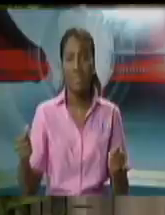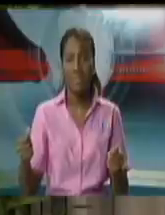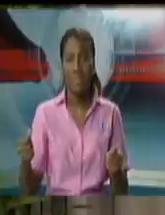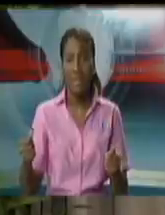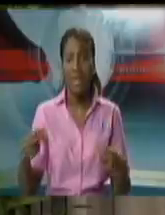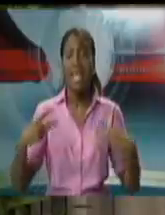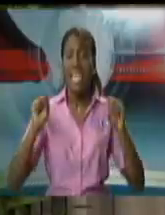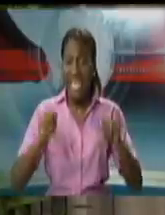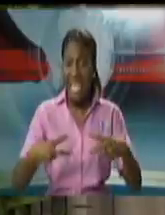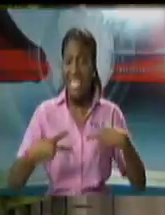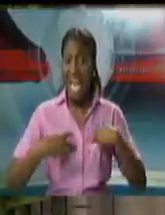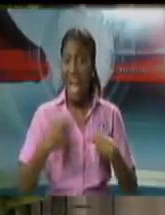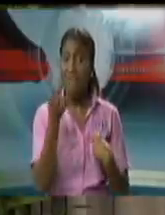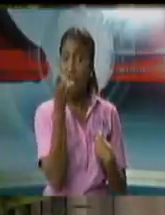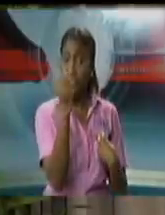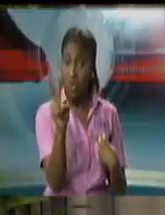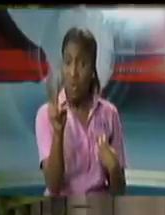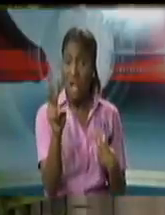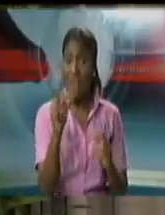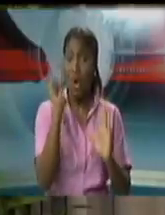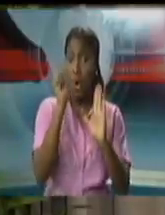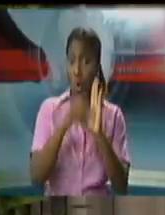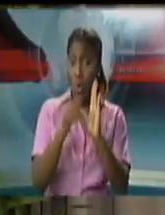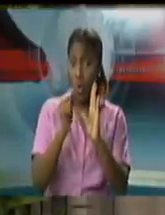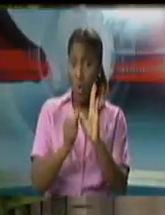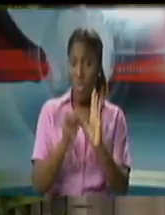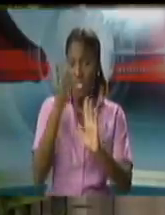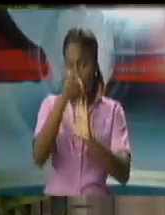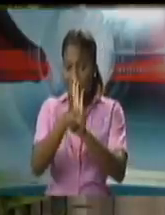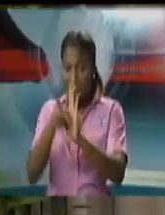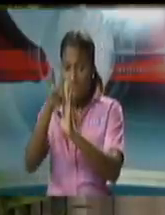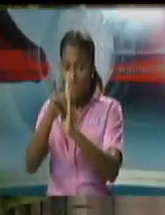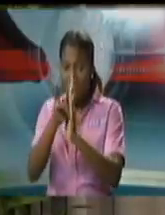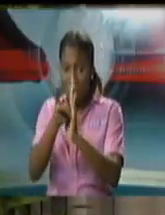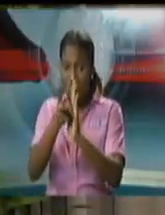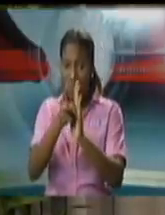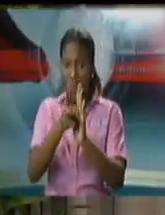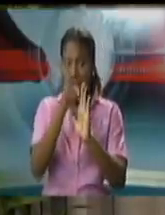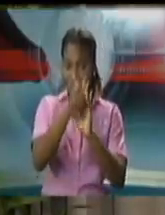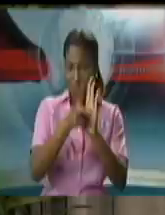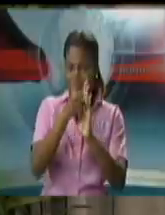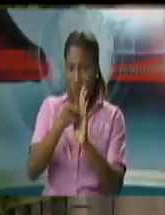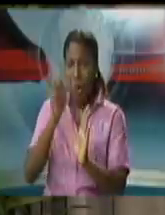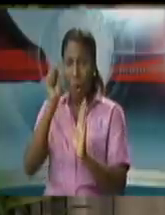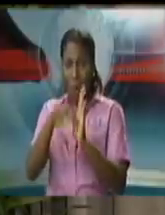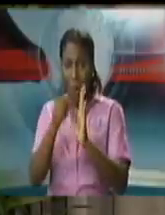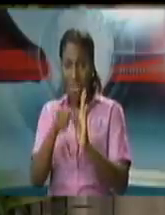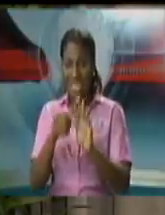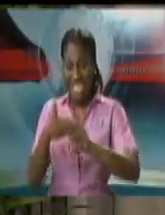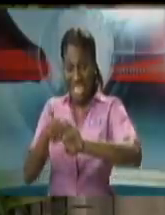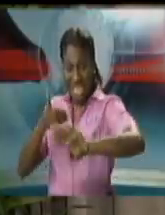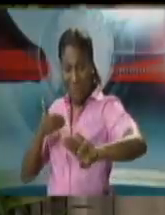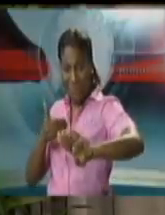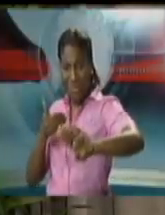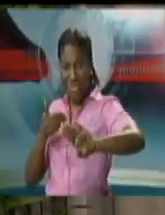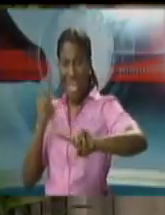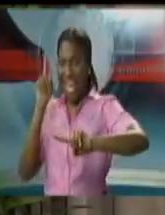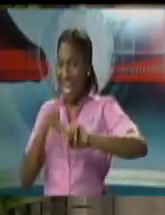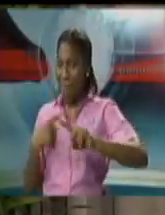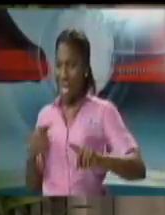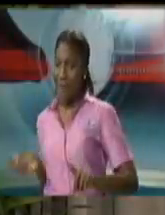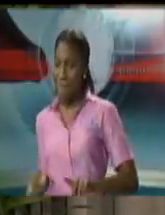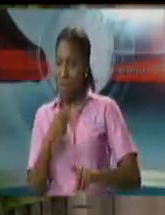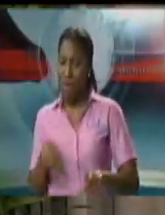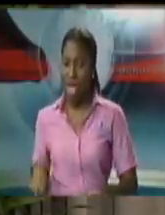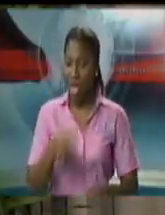the 12 courts that I've reported by next week we will have and those are the virtual courts but very importantly they